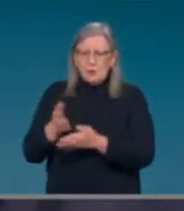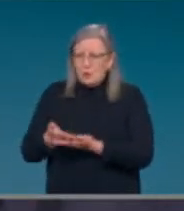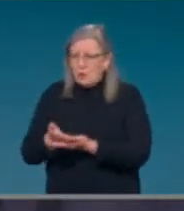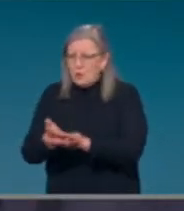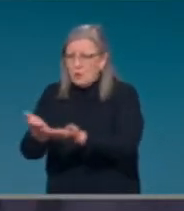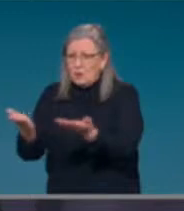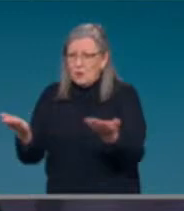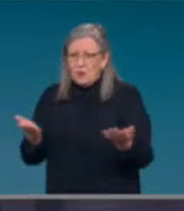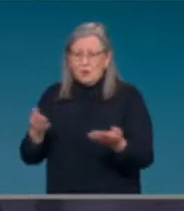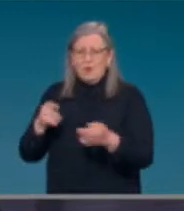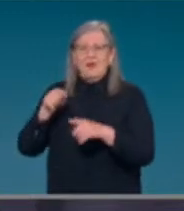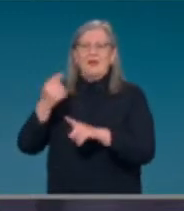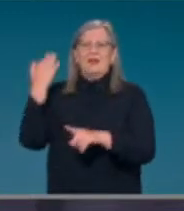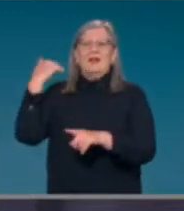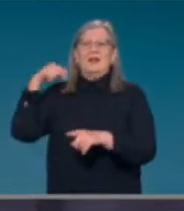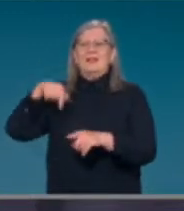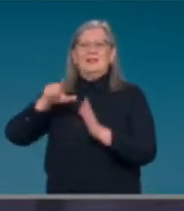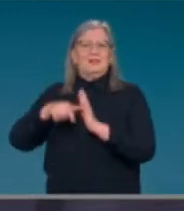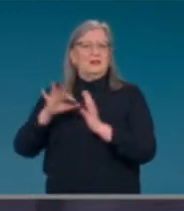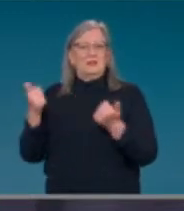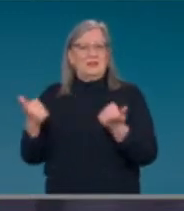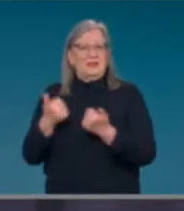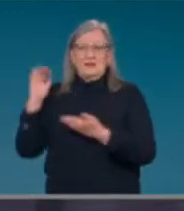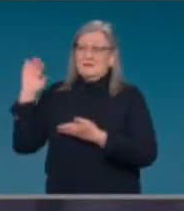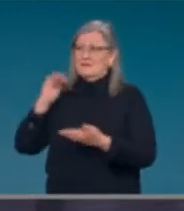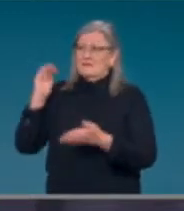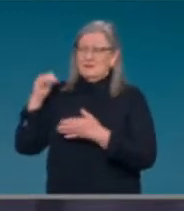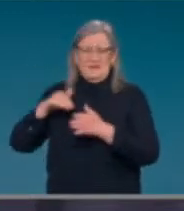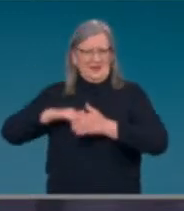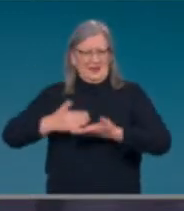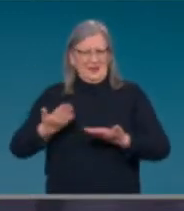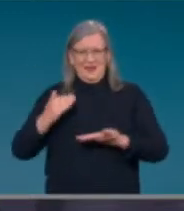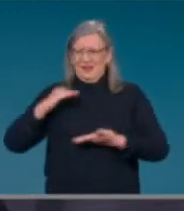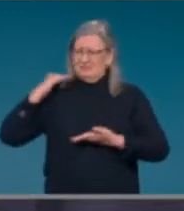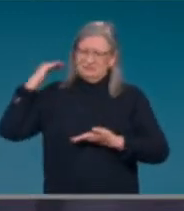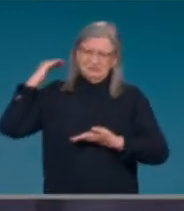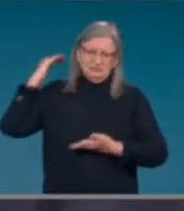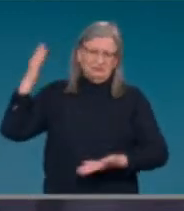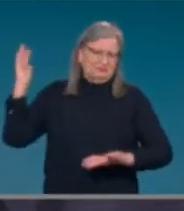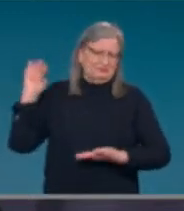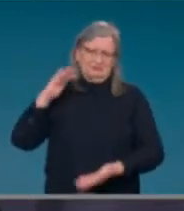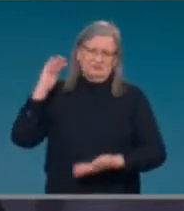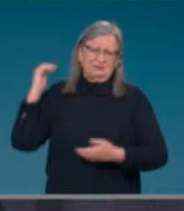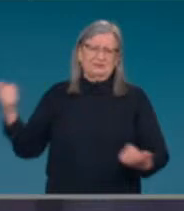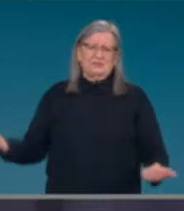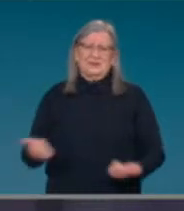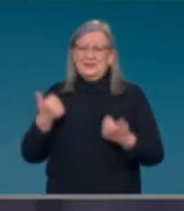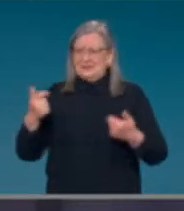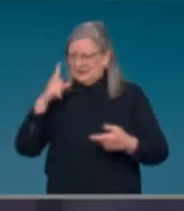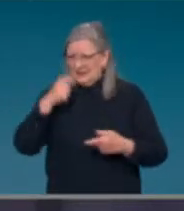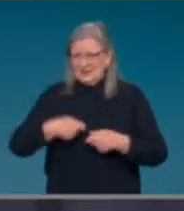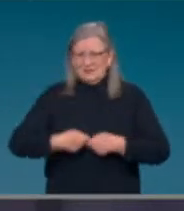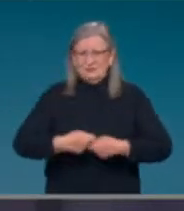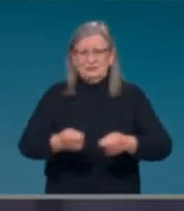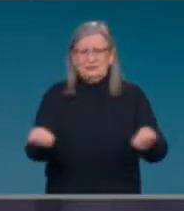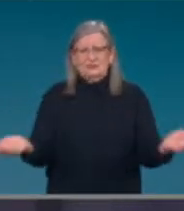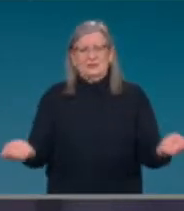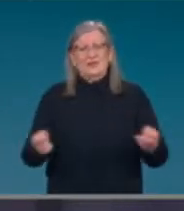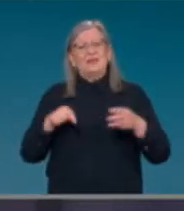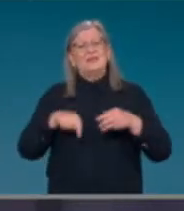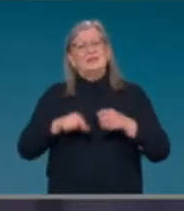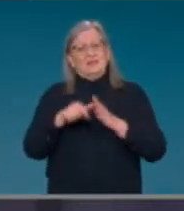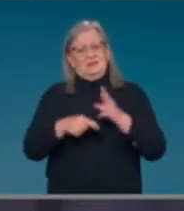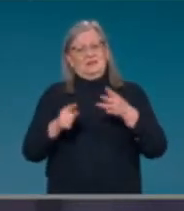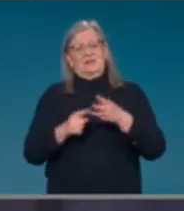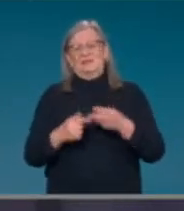full supply and we're already in preparation and planning to roll out. This time, there's only one shot that's